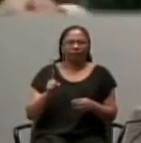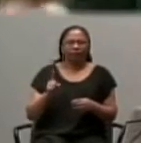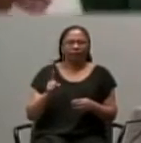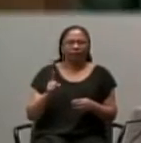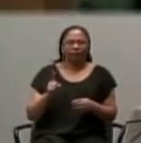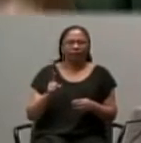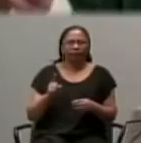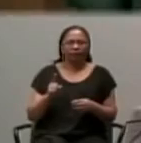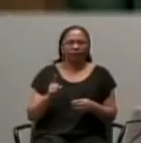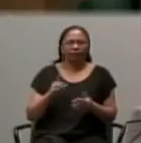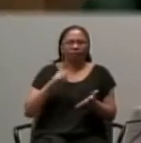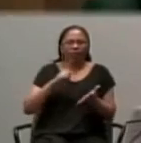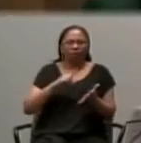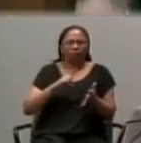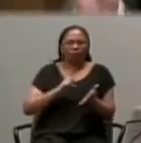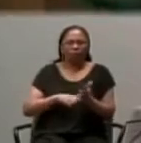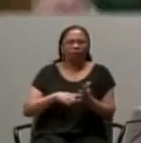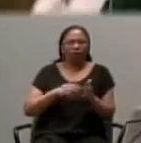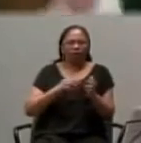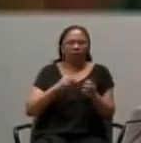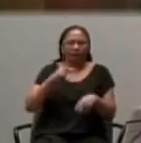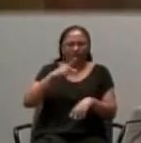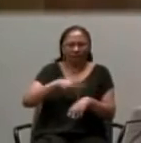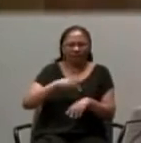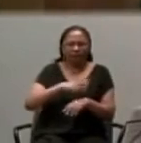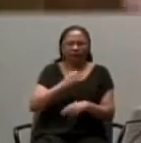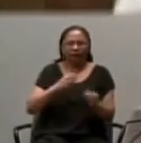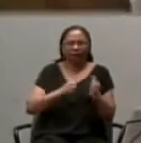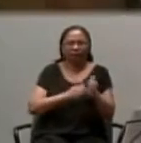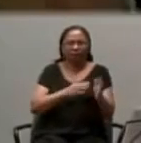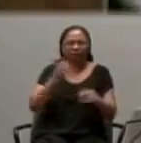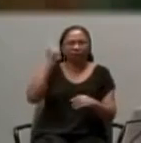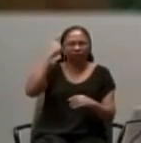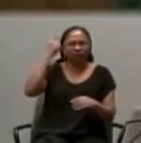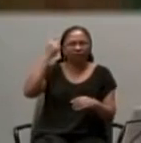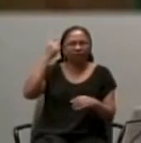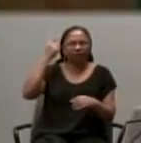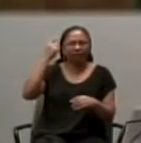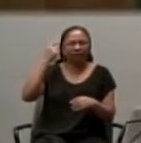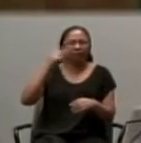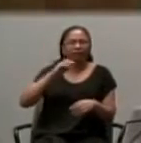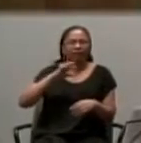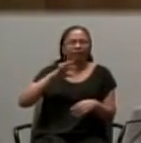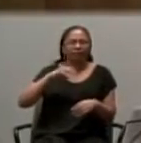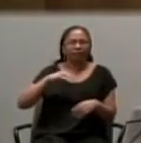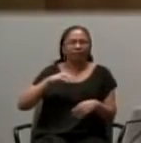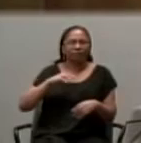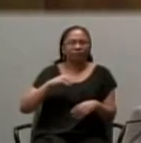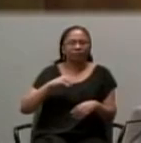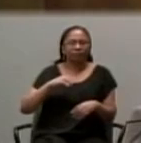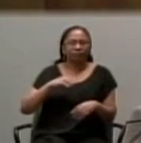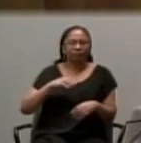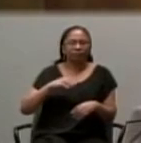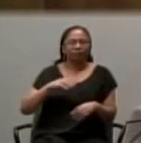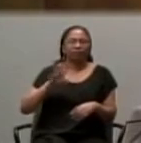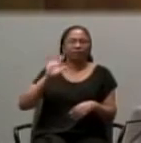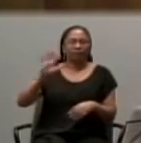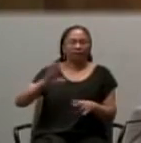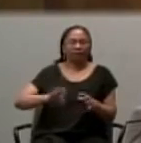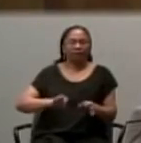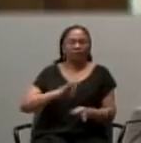on their human understanding and their flesh is their life of faith. In other words, their spiritual life.